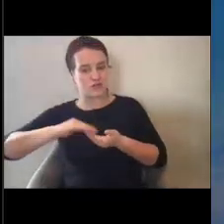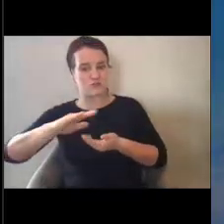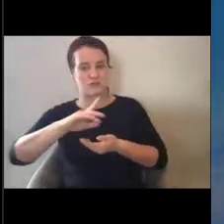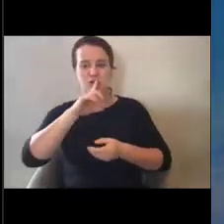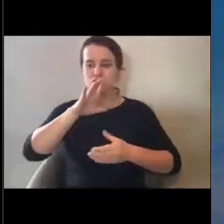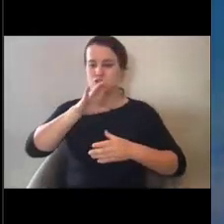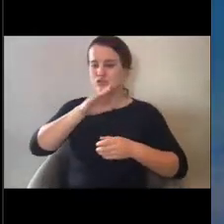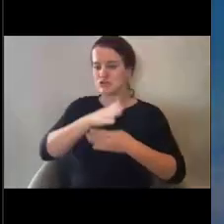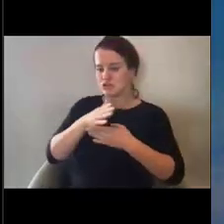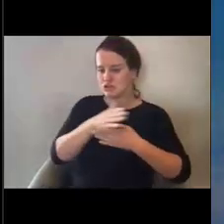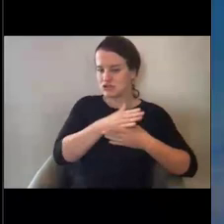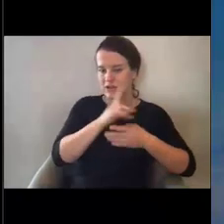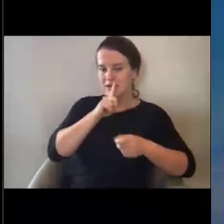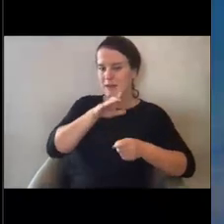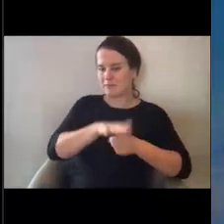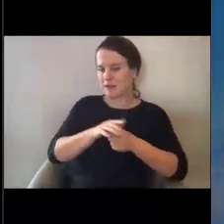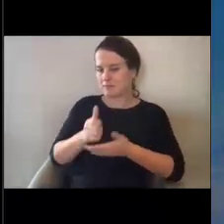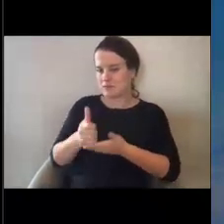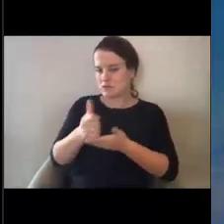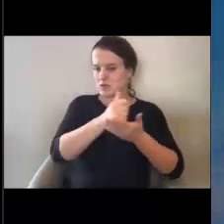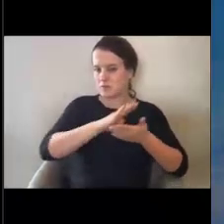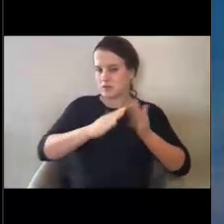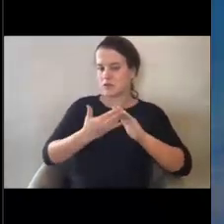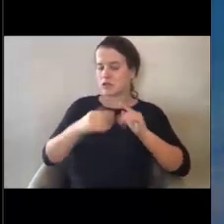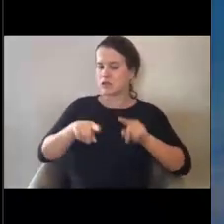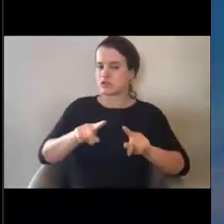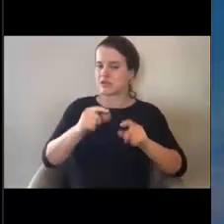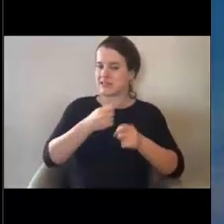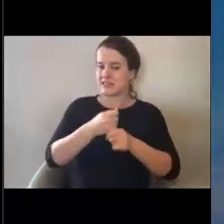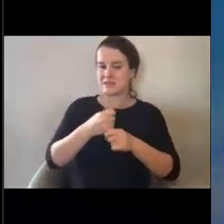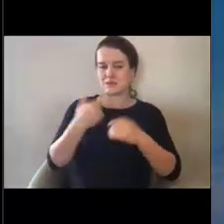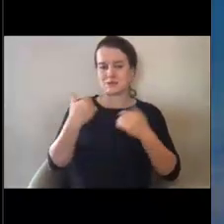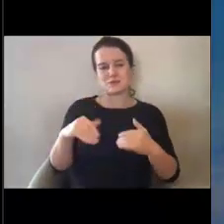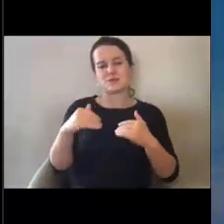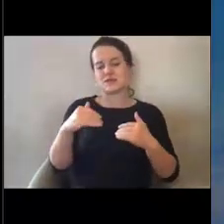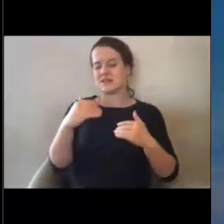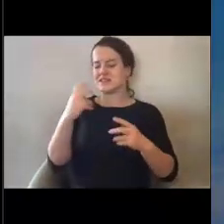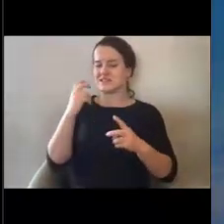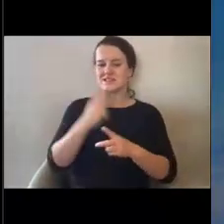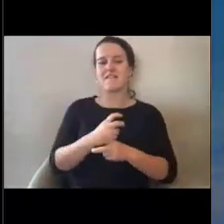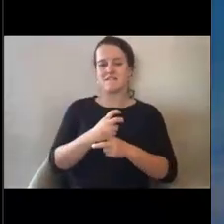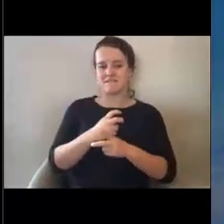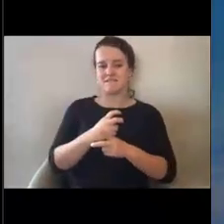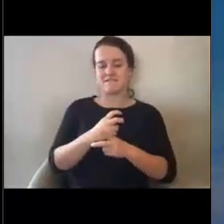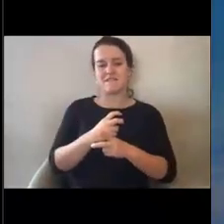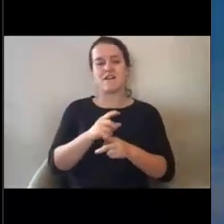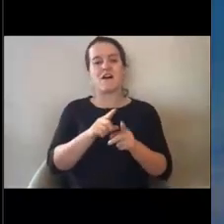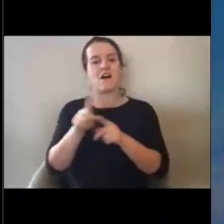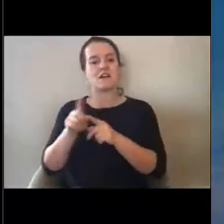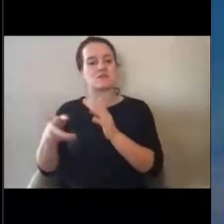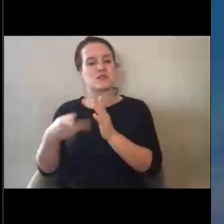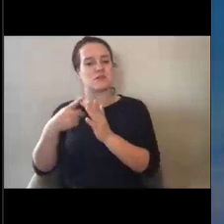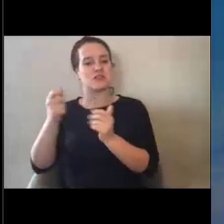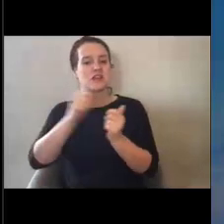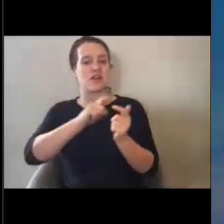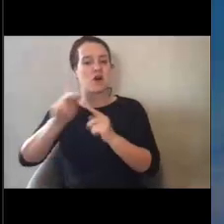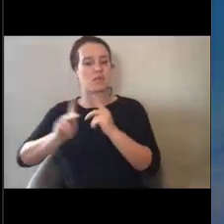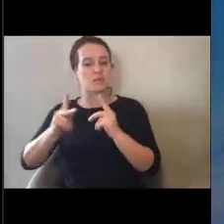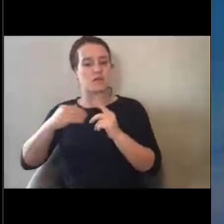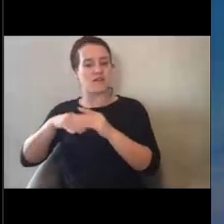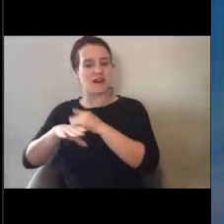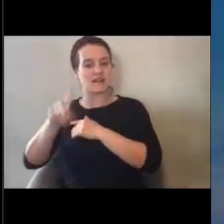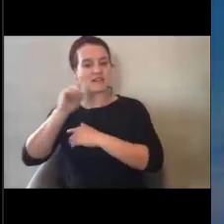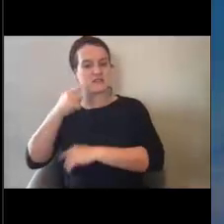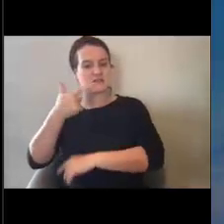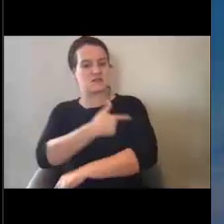helping our communities during this very difficult year and for ensuring that everyone has access to a COVID-19 vaccination.